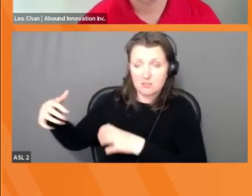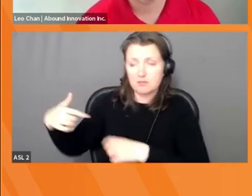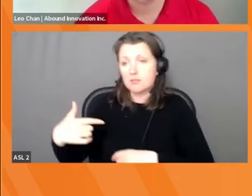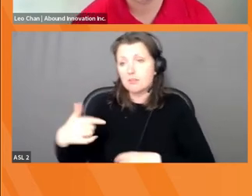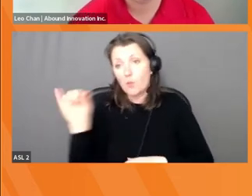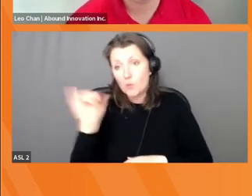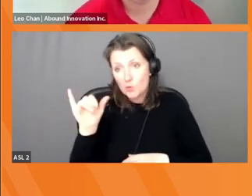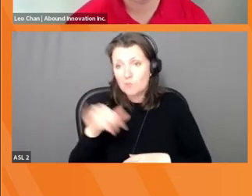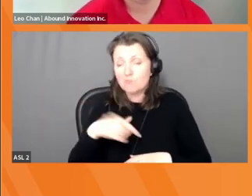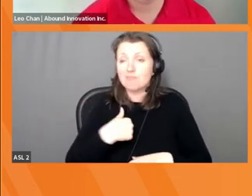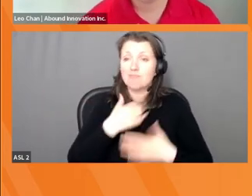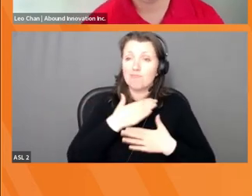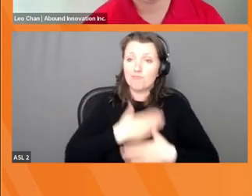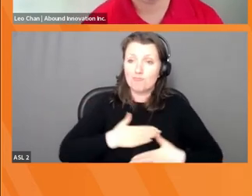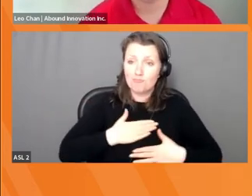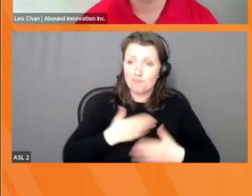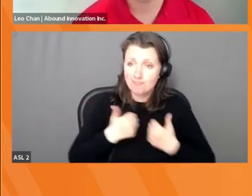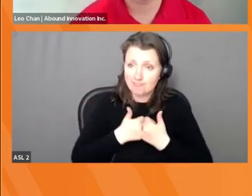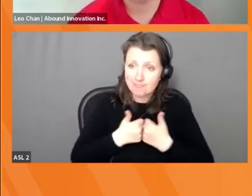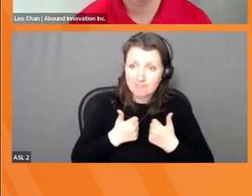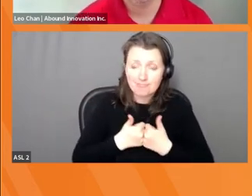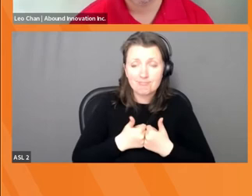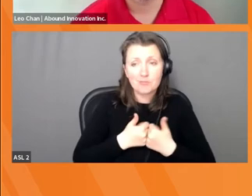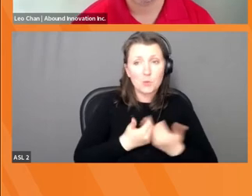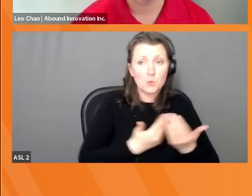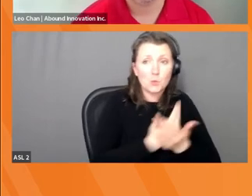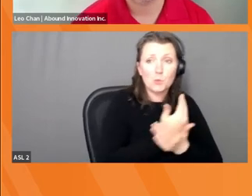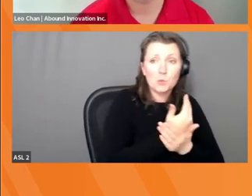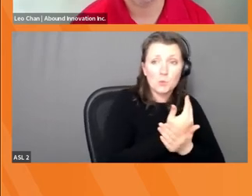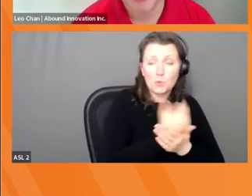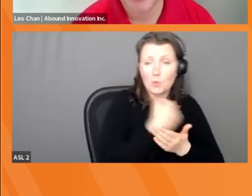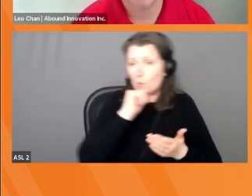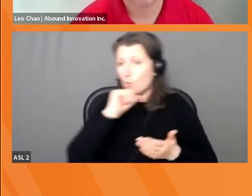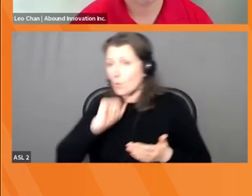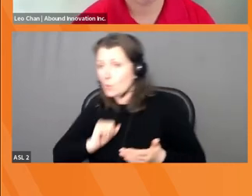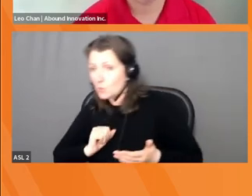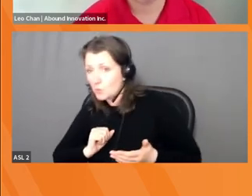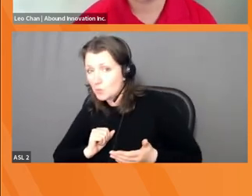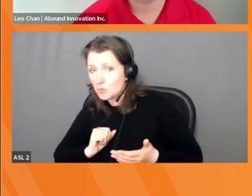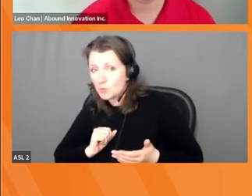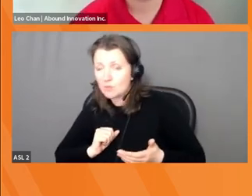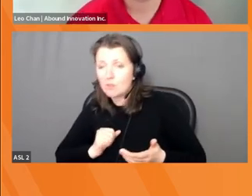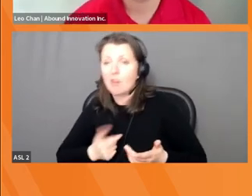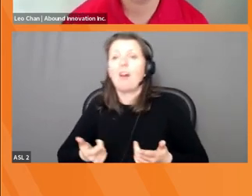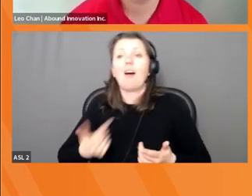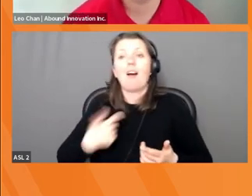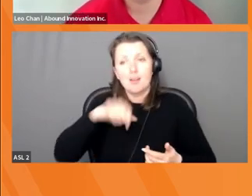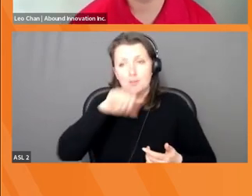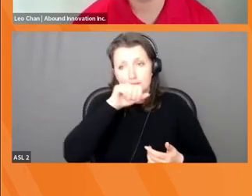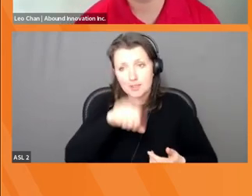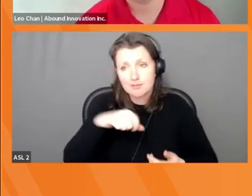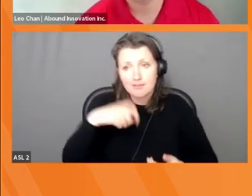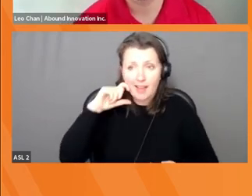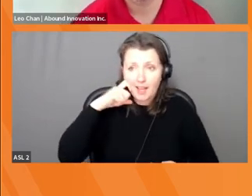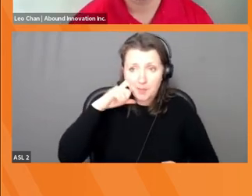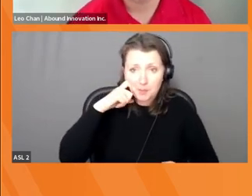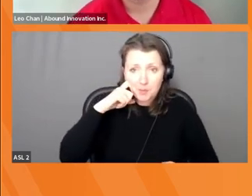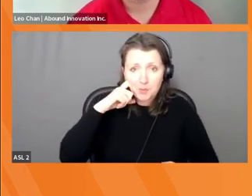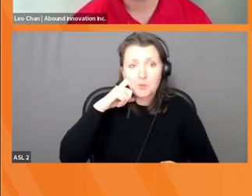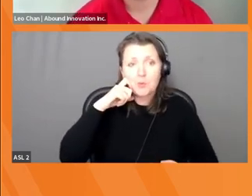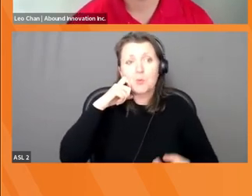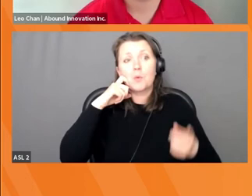I, I like new, old, all the things in between. I'm a Apple person. So you can see there's an Apple laptop just above the monkey head.